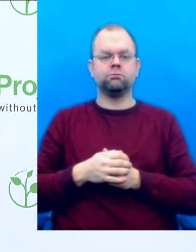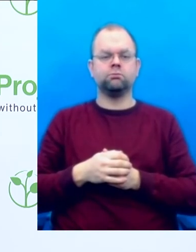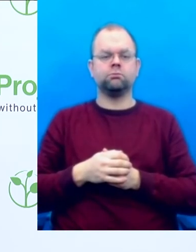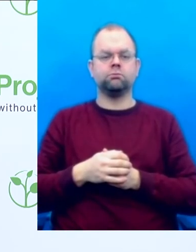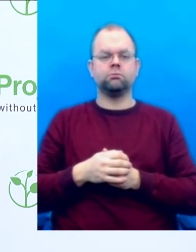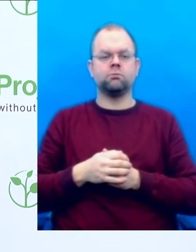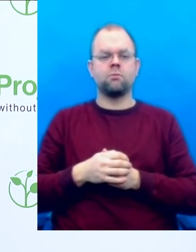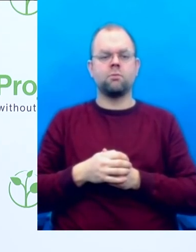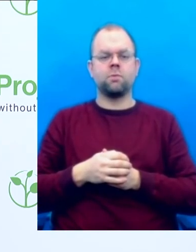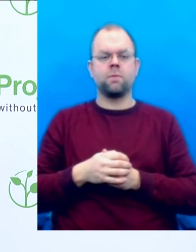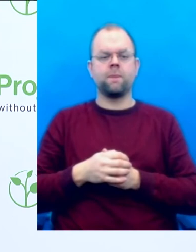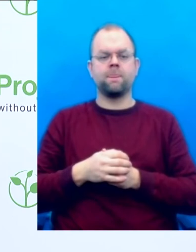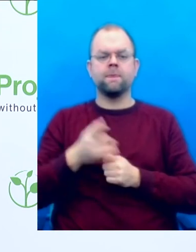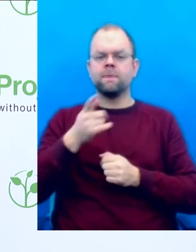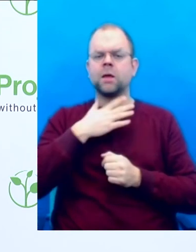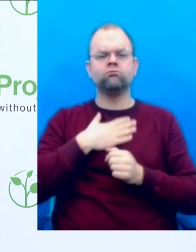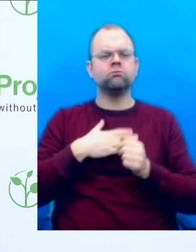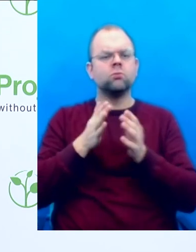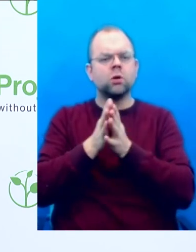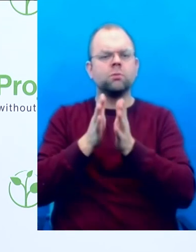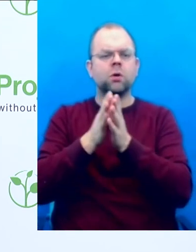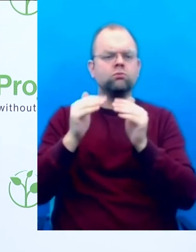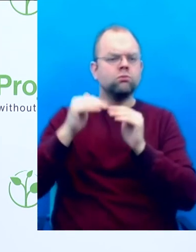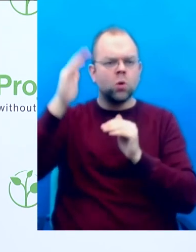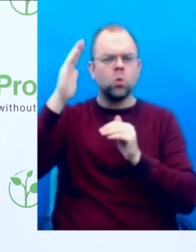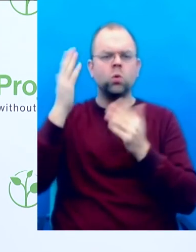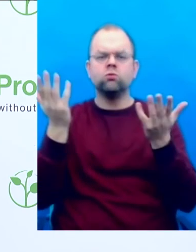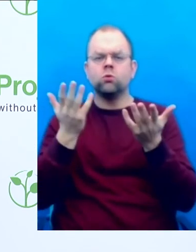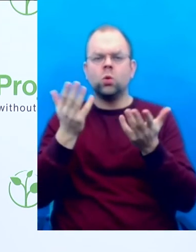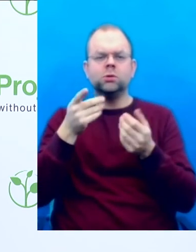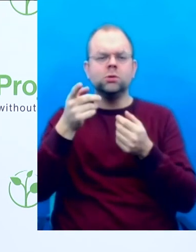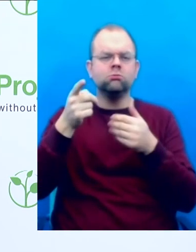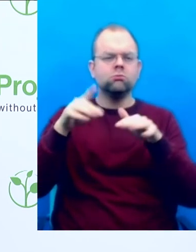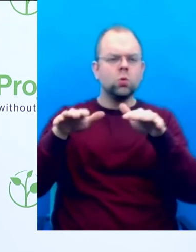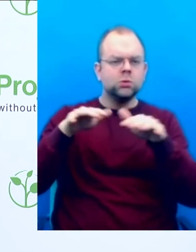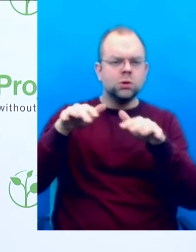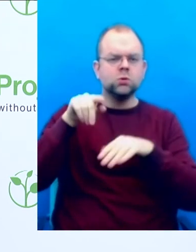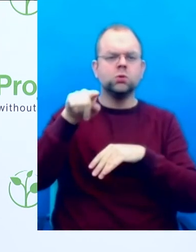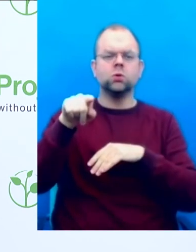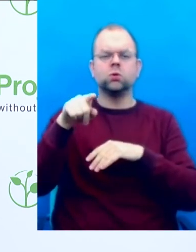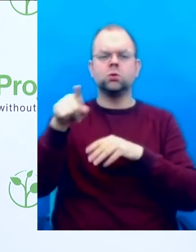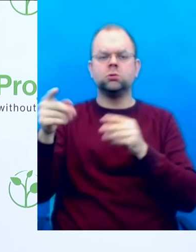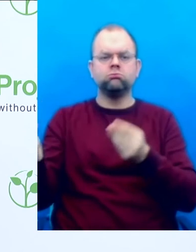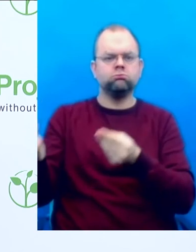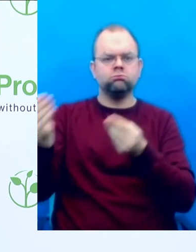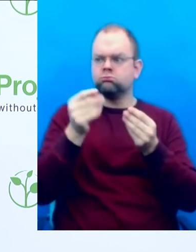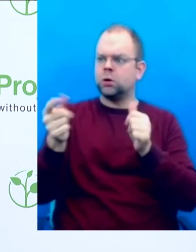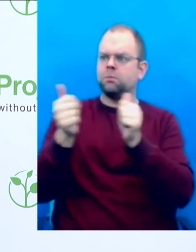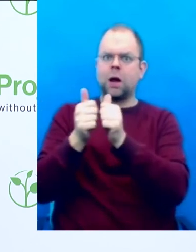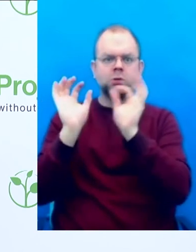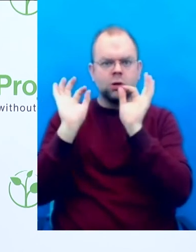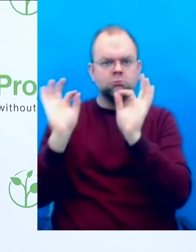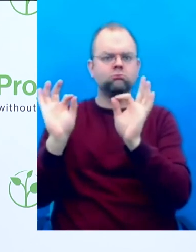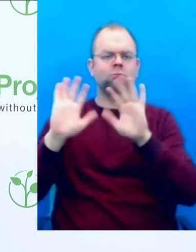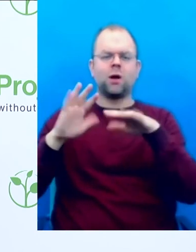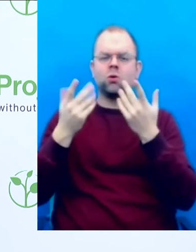with them so that they're a good partner to start a conversation of being a, I think you're looking at this stage at lead organizations. so, what would